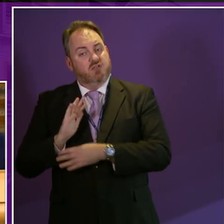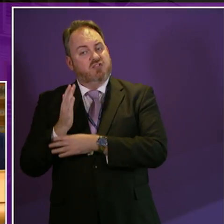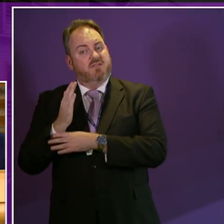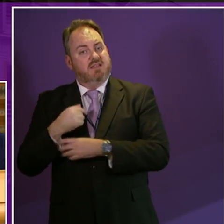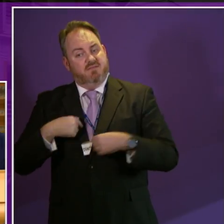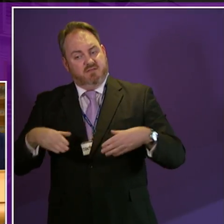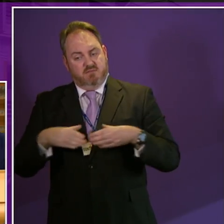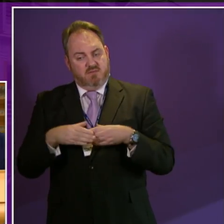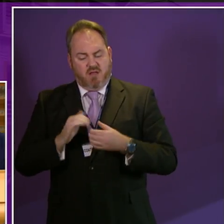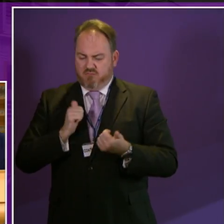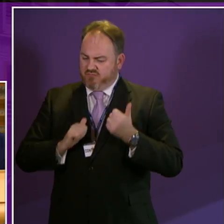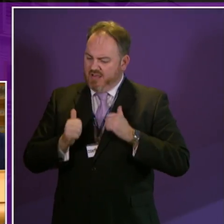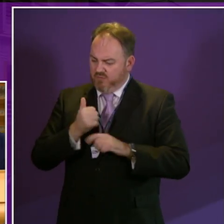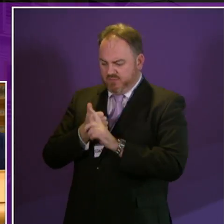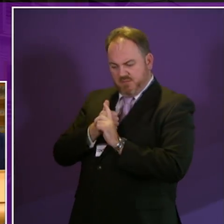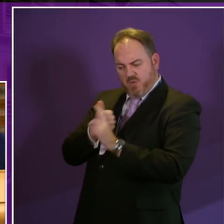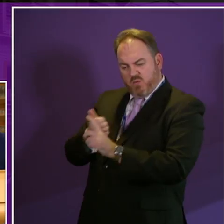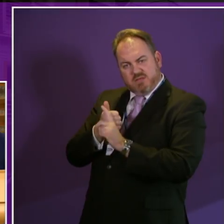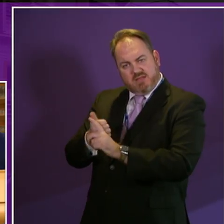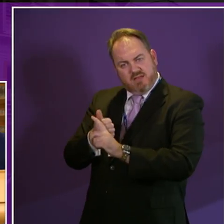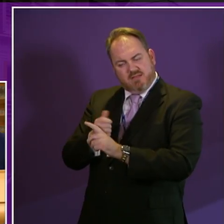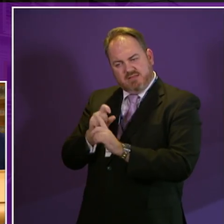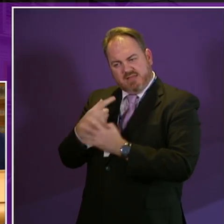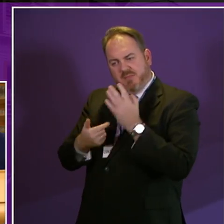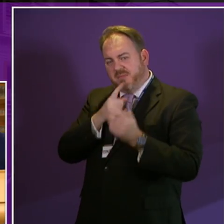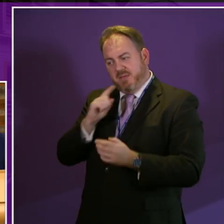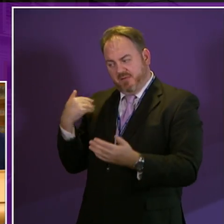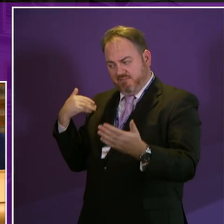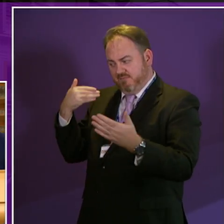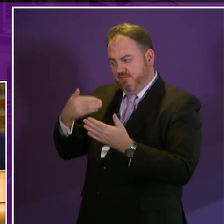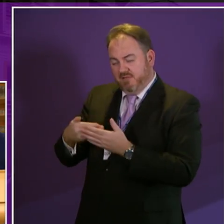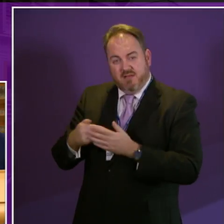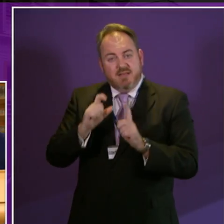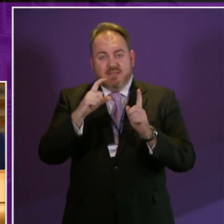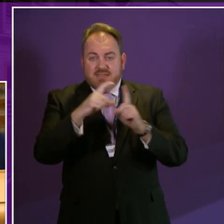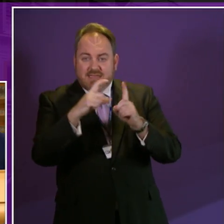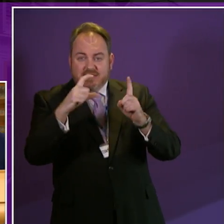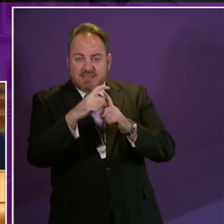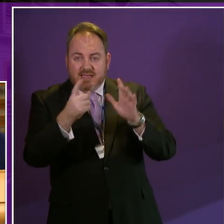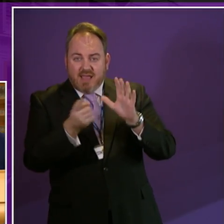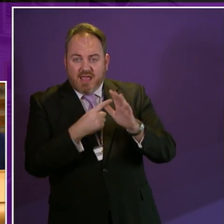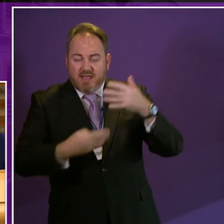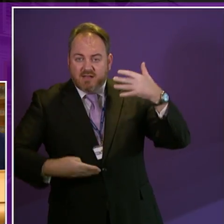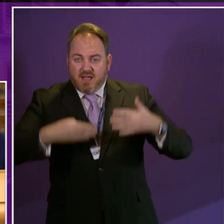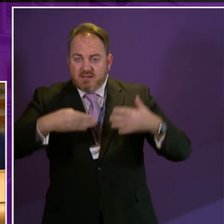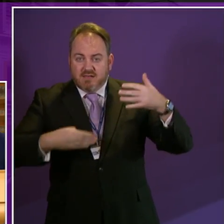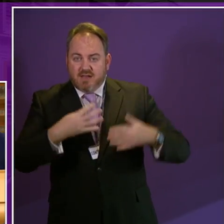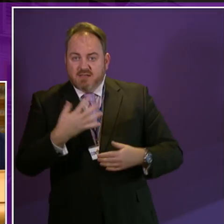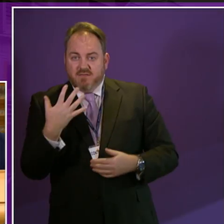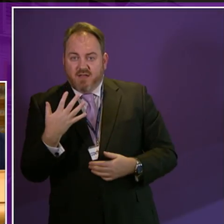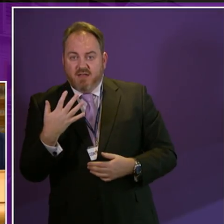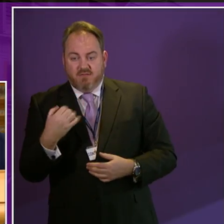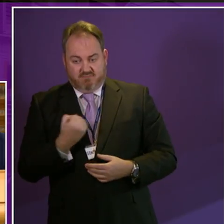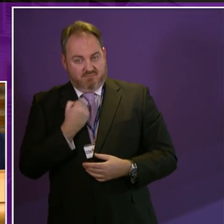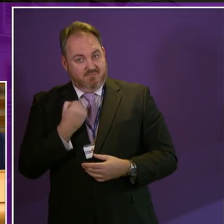supporting and promoting people with disability. The Disability Discrimination Act of 1995, which the Minister mentioned, was passed, of course, under a Conservative